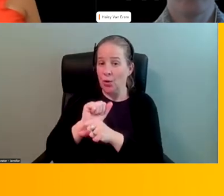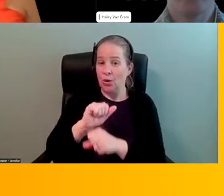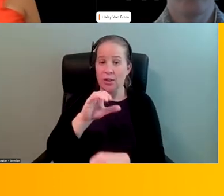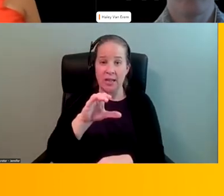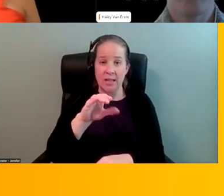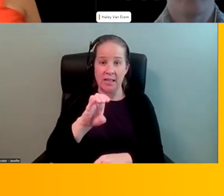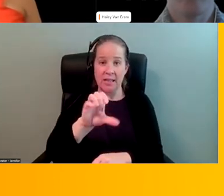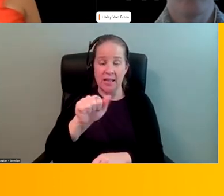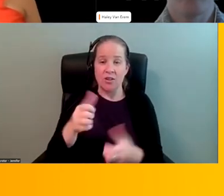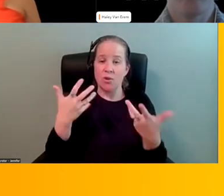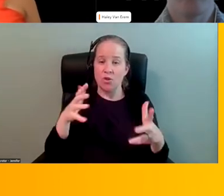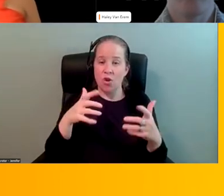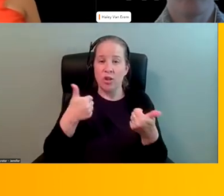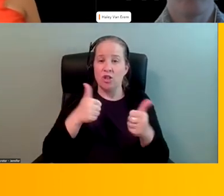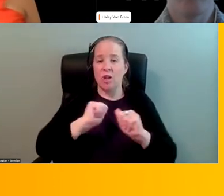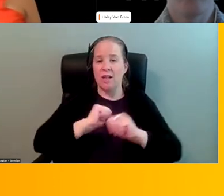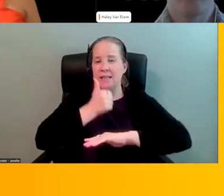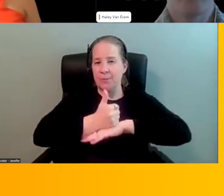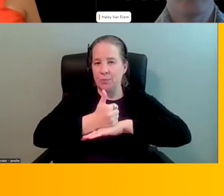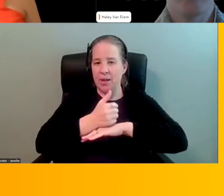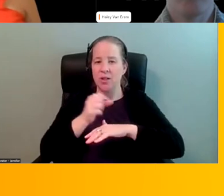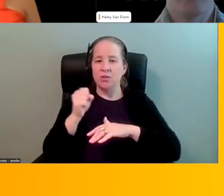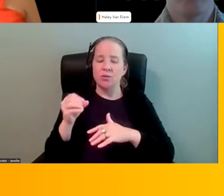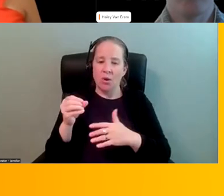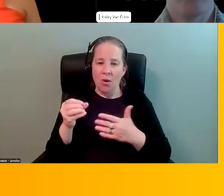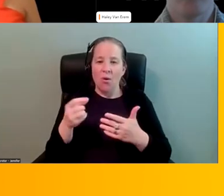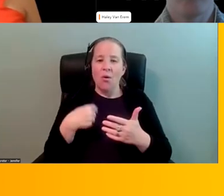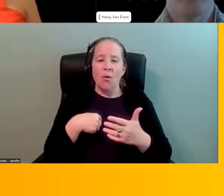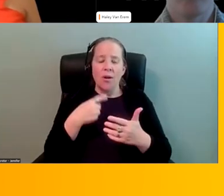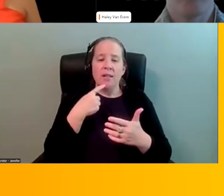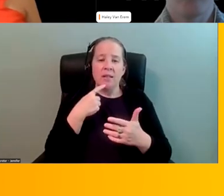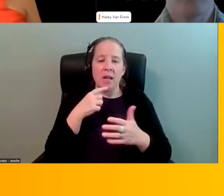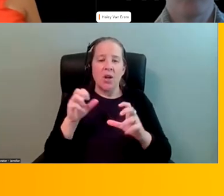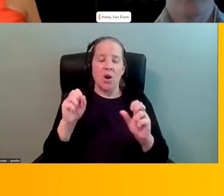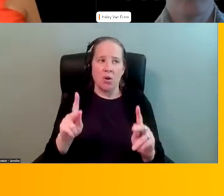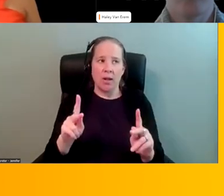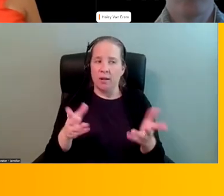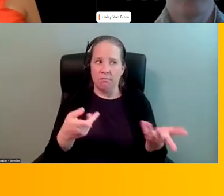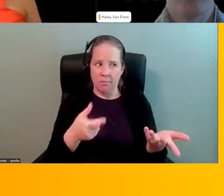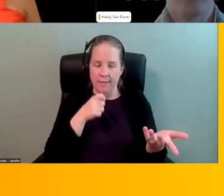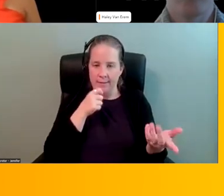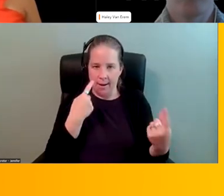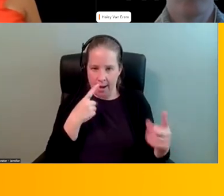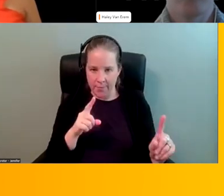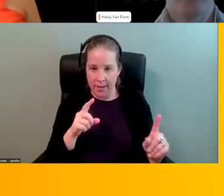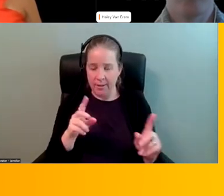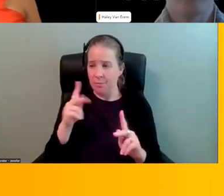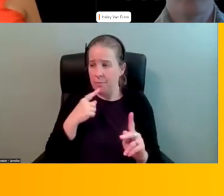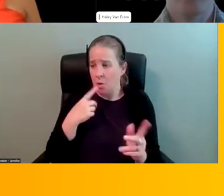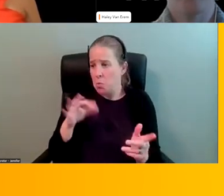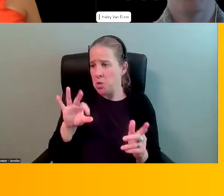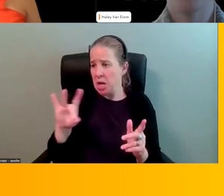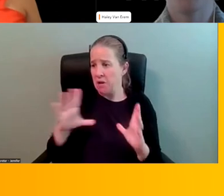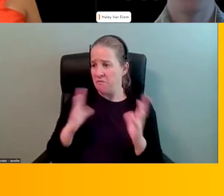already trying to get implemented and so what we said was okay well since that's not happening because many people said okay we've got 988